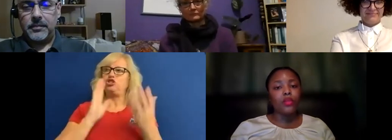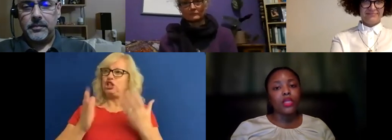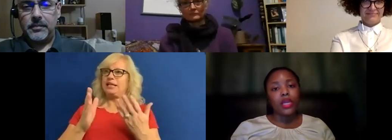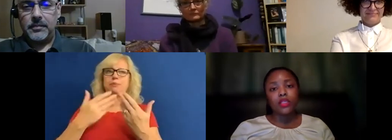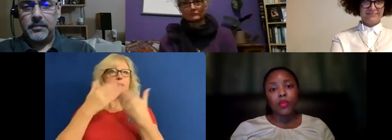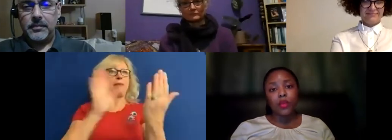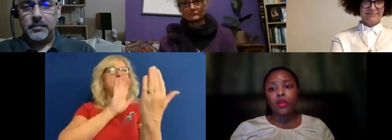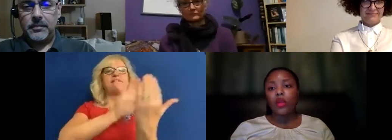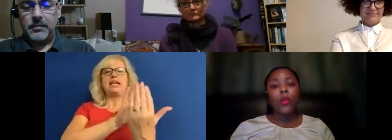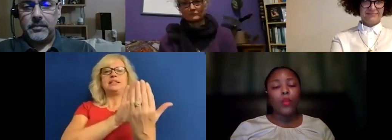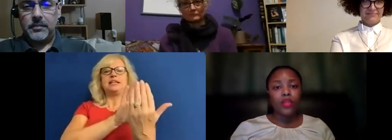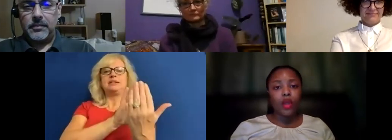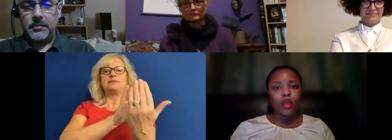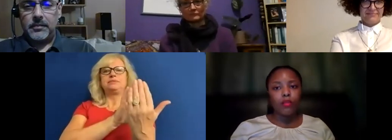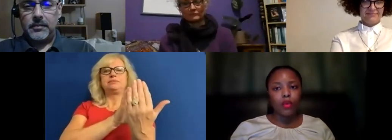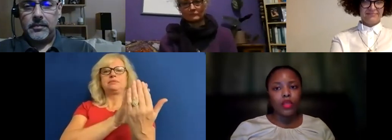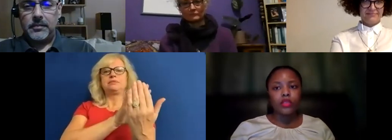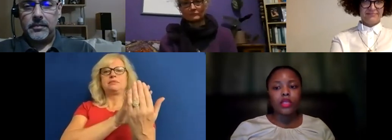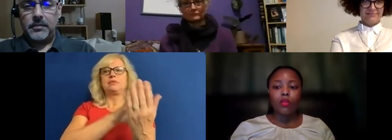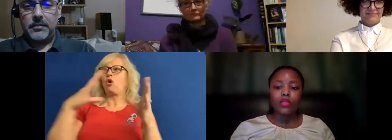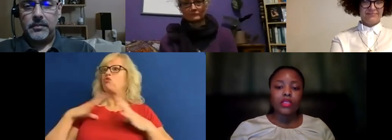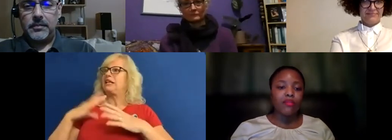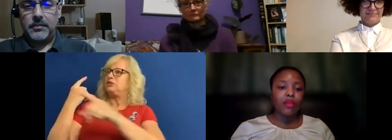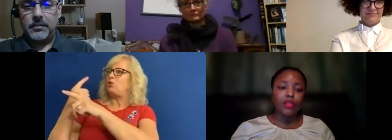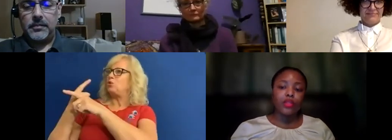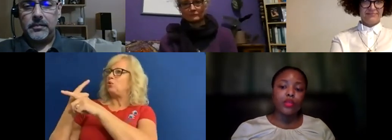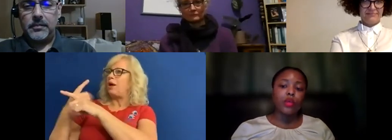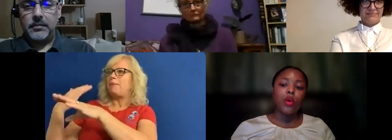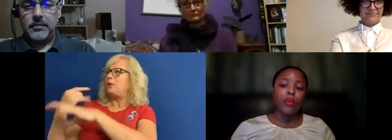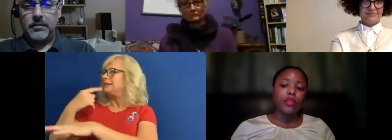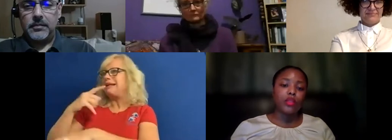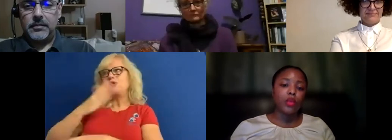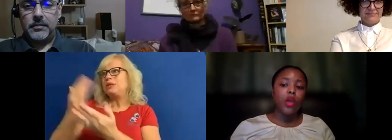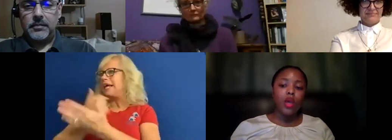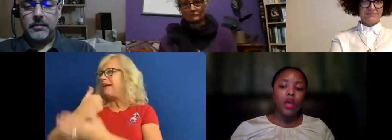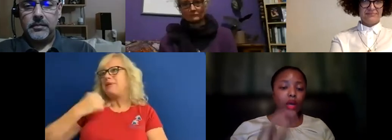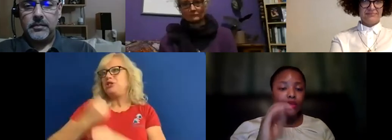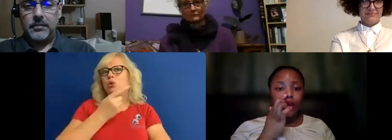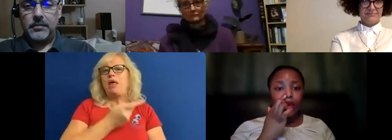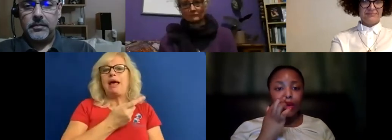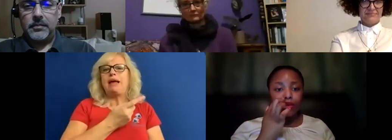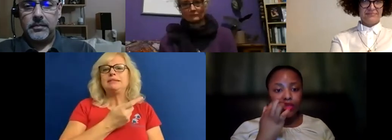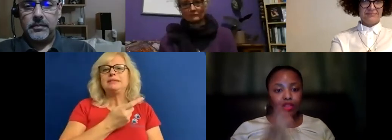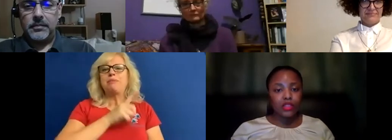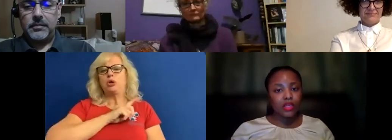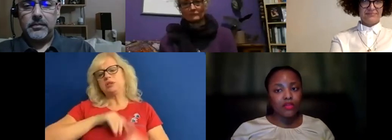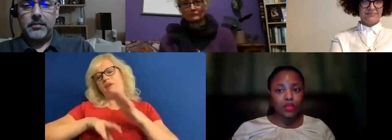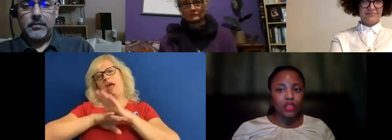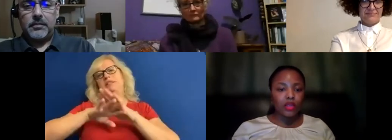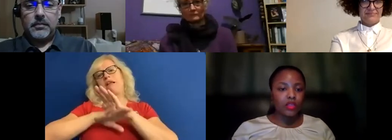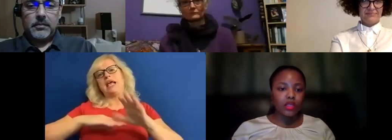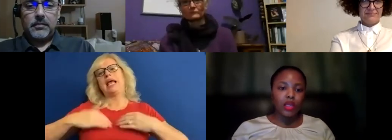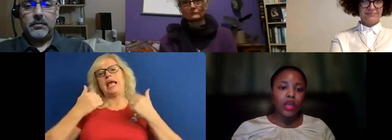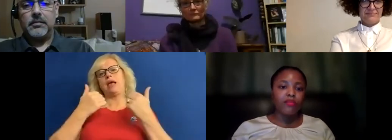even though she had spoken with her employees, that it wasn't safe for her to do so owing to underlying health conditions and